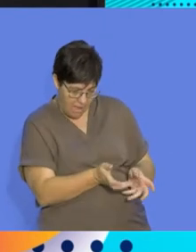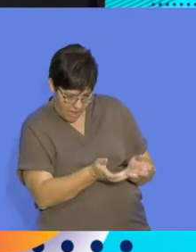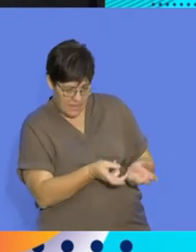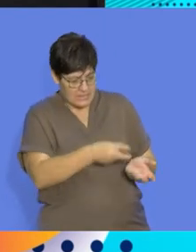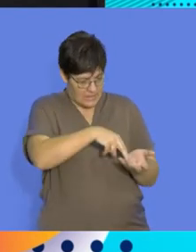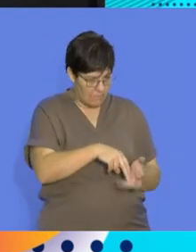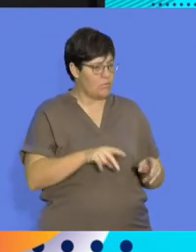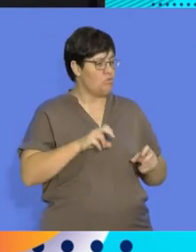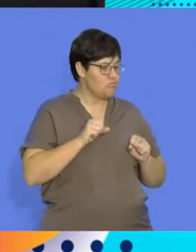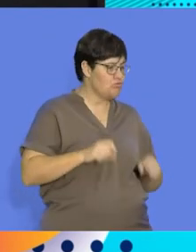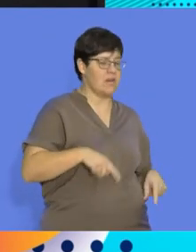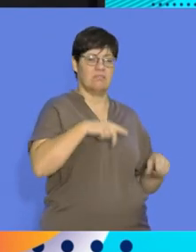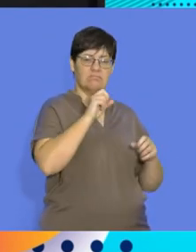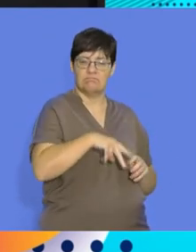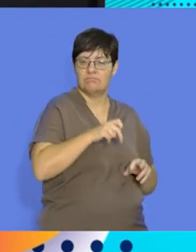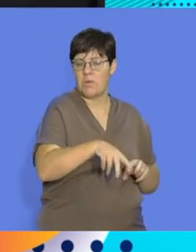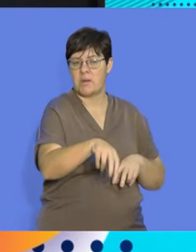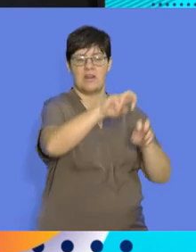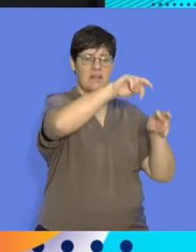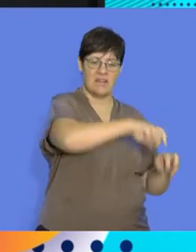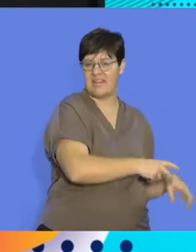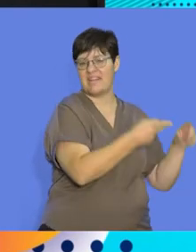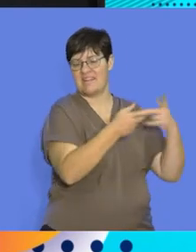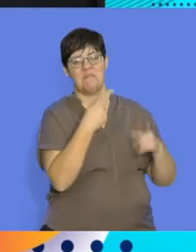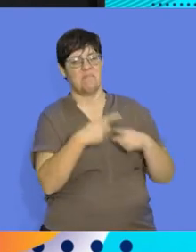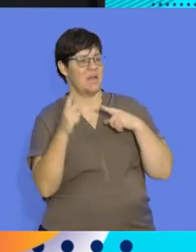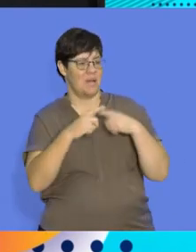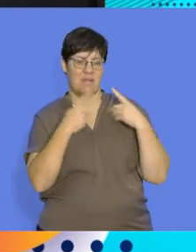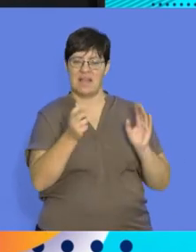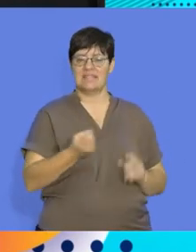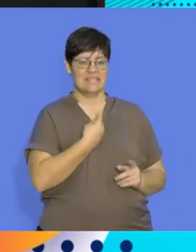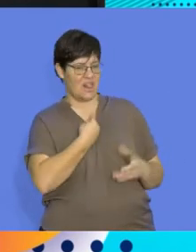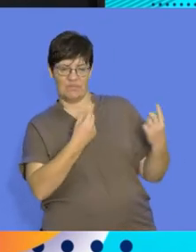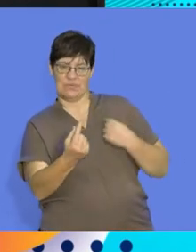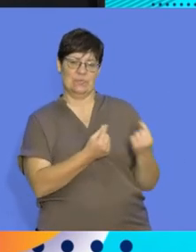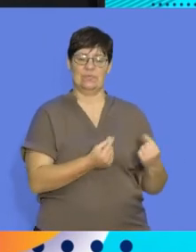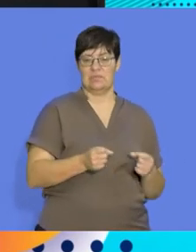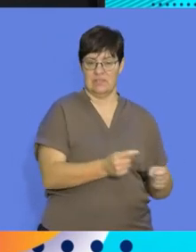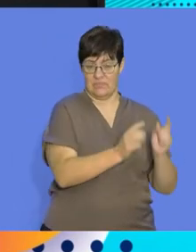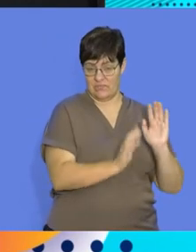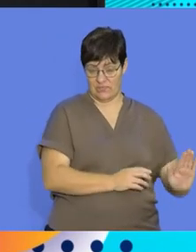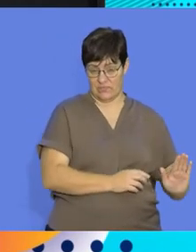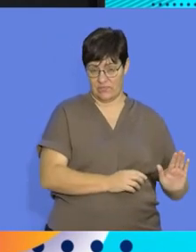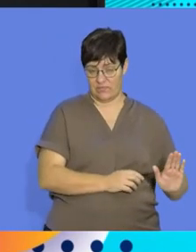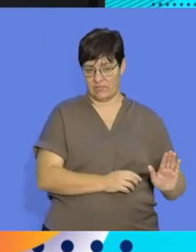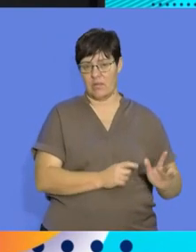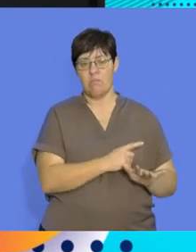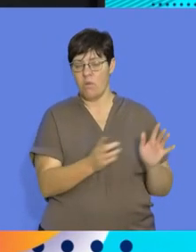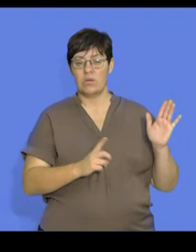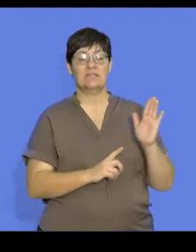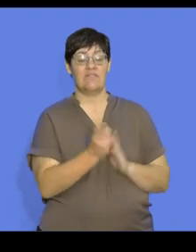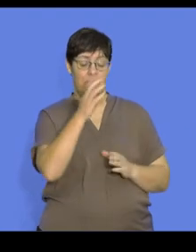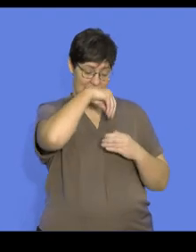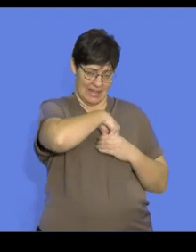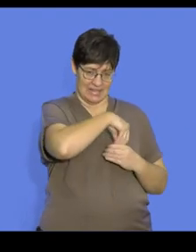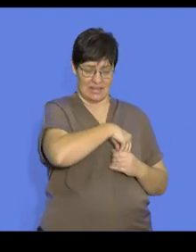stand up, run, or even be able to respond by themselves. And this links to a lot of the development that